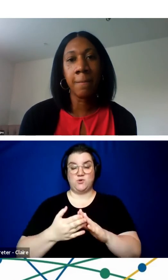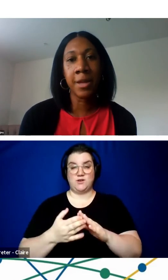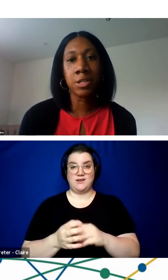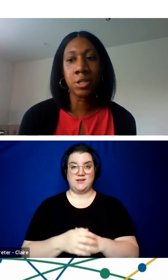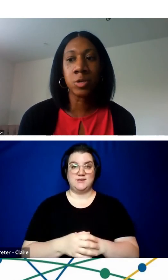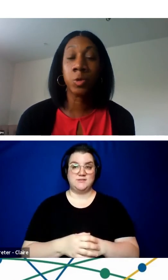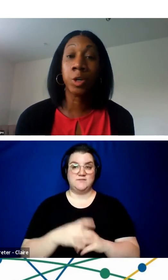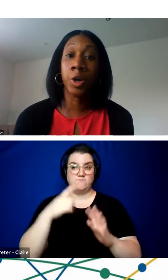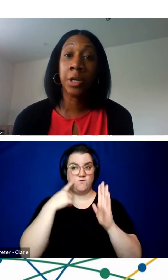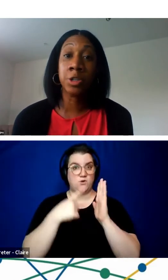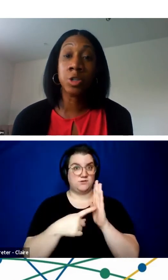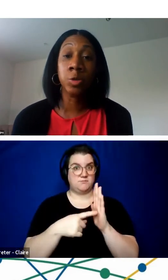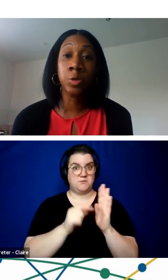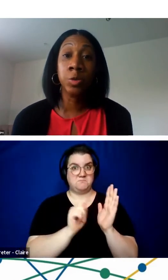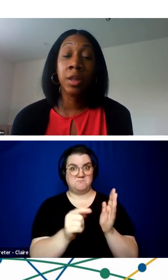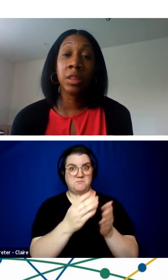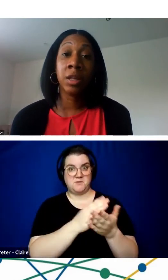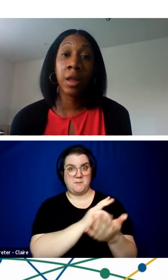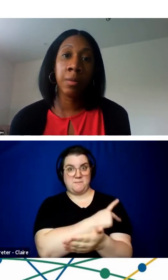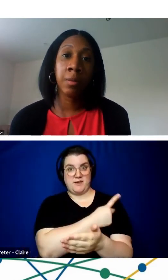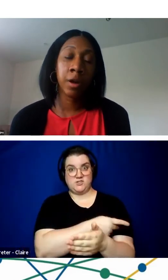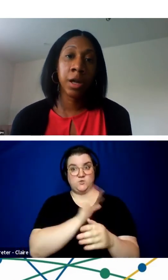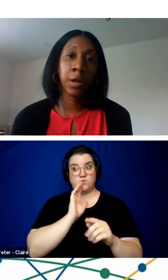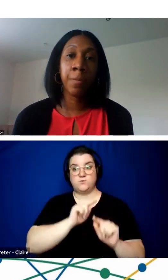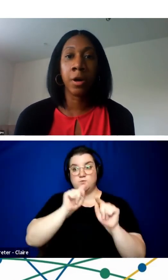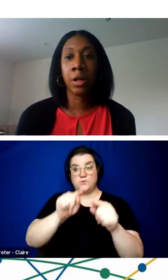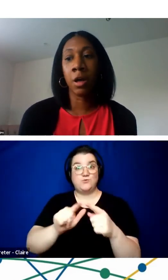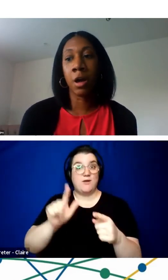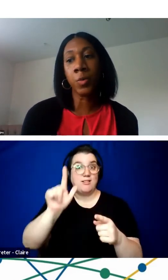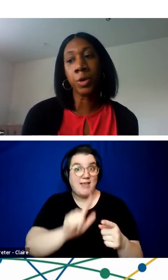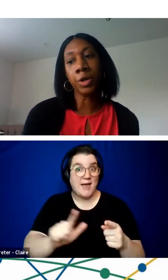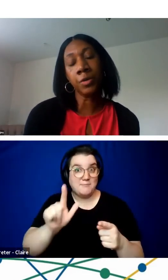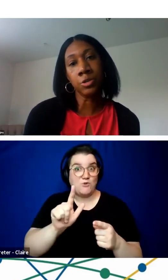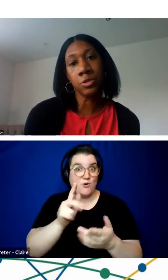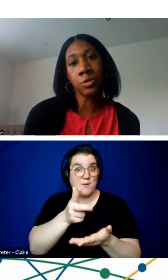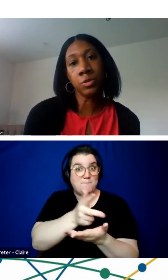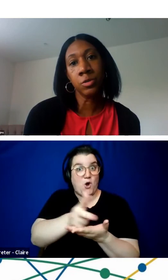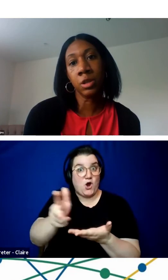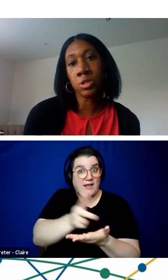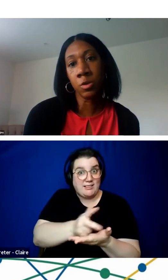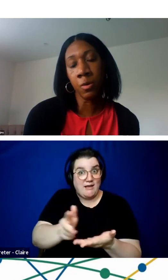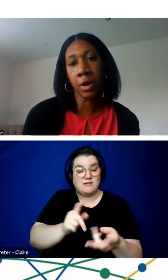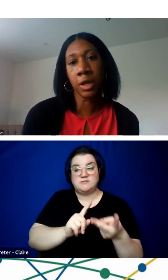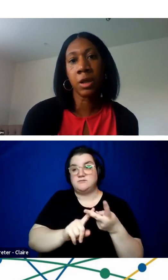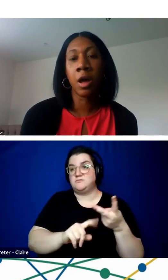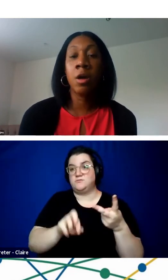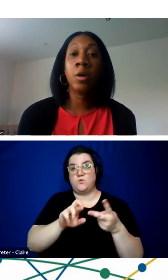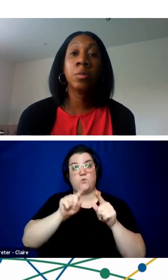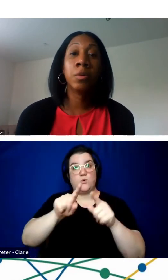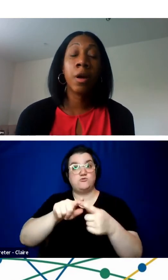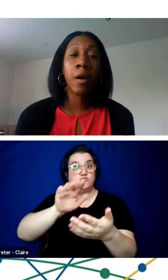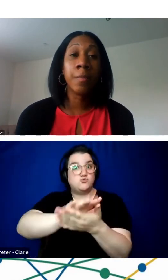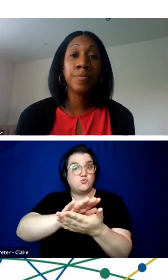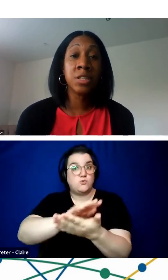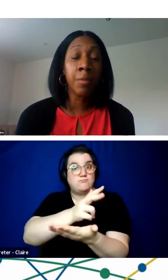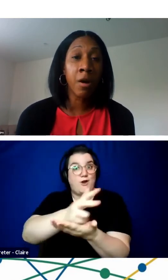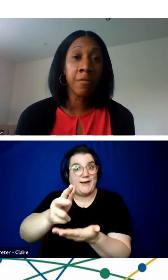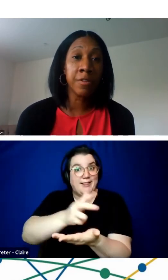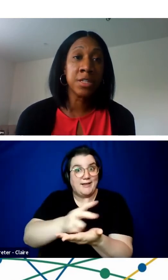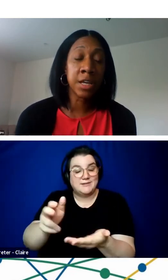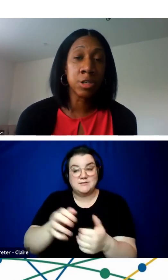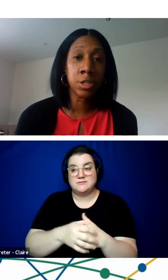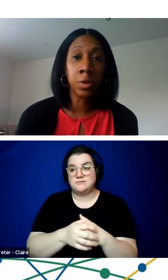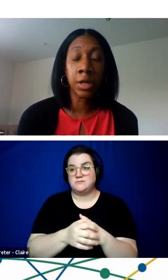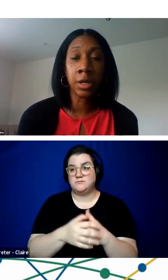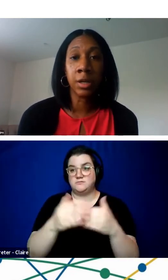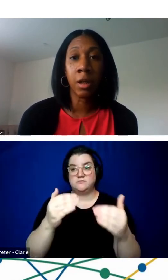some patients were going to the library parking lot. We're going to the school parking lot. Some